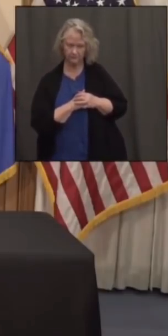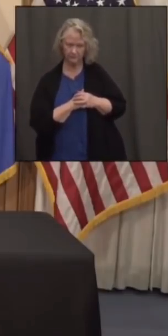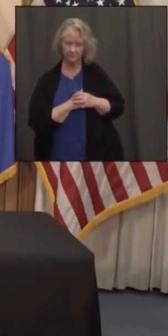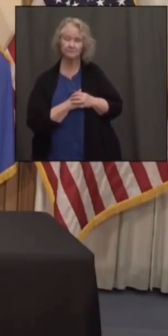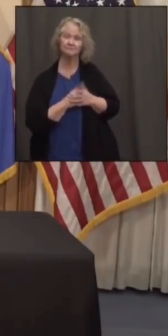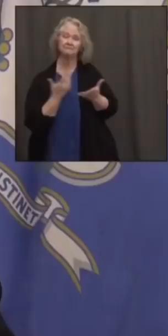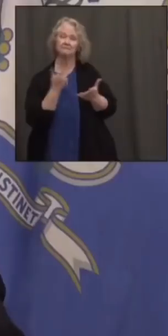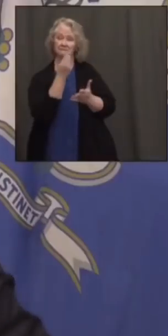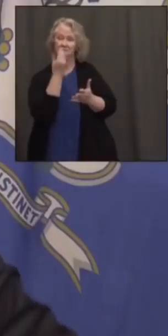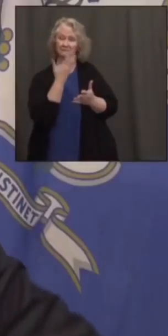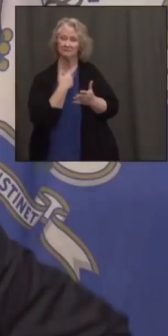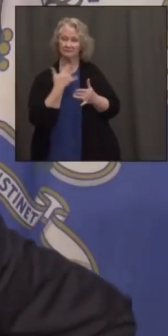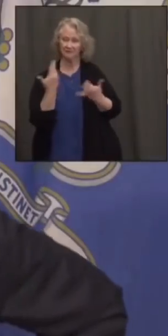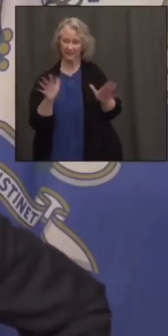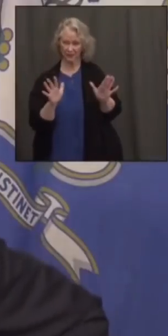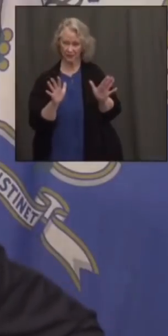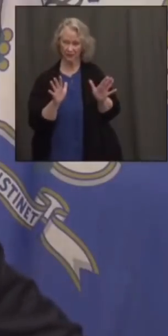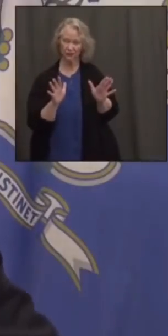All right, I'm getting the signal here.